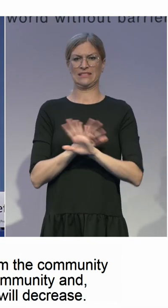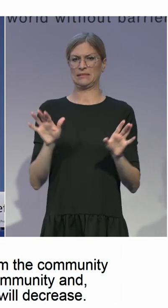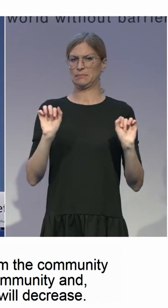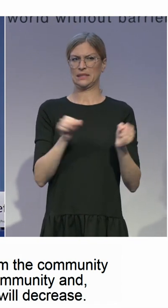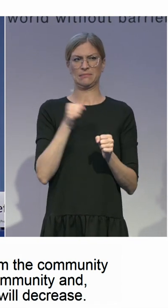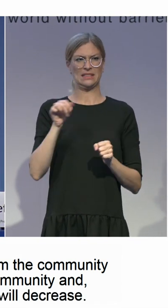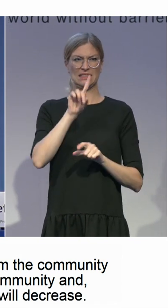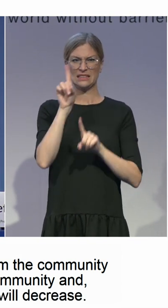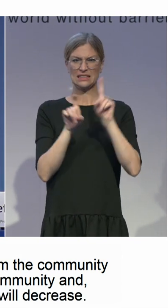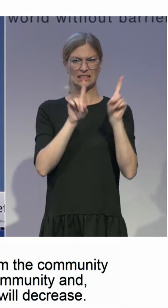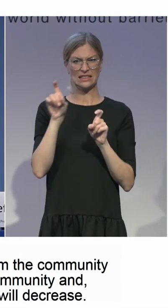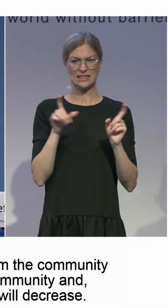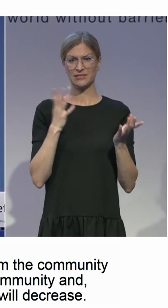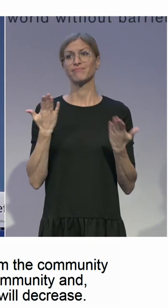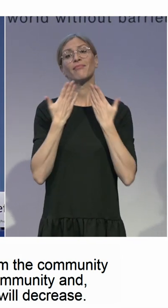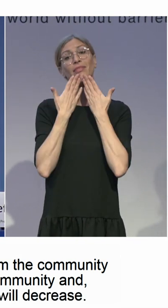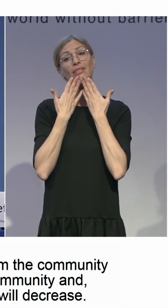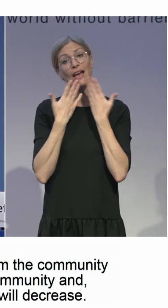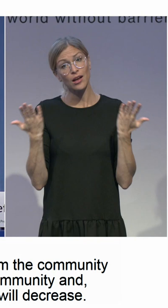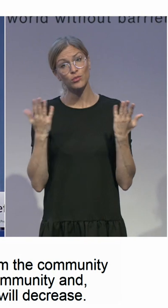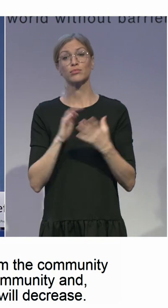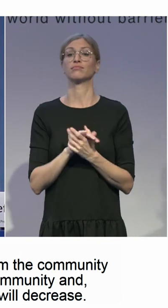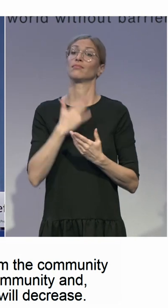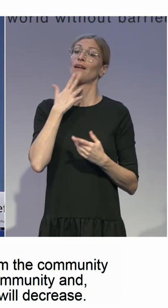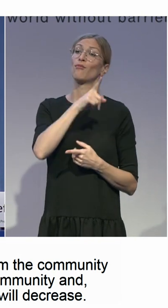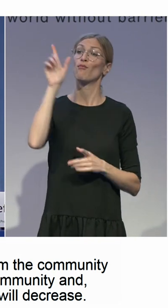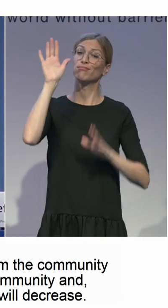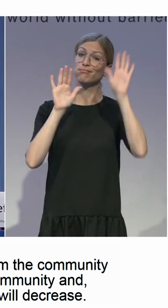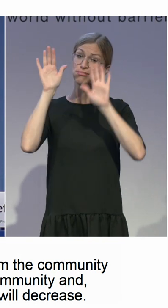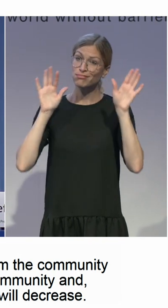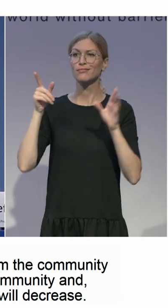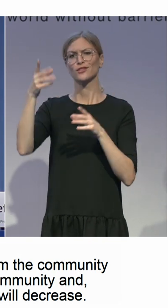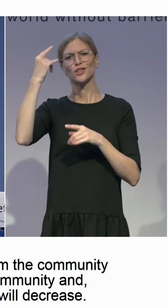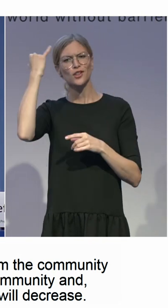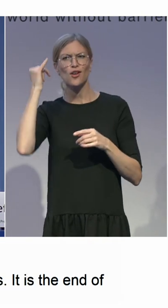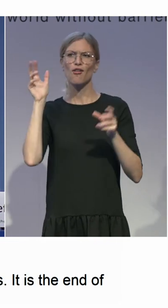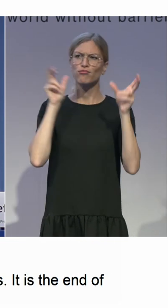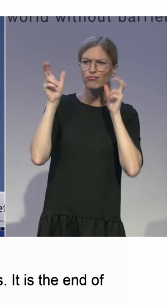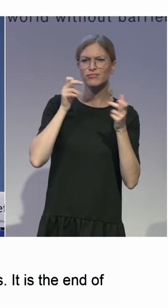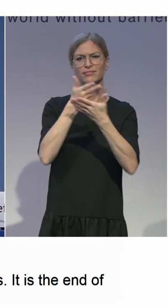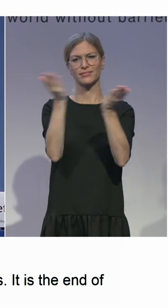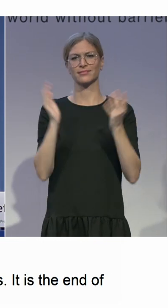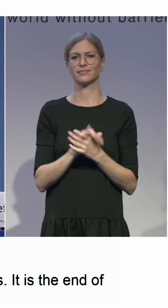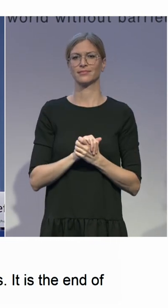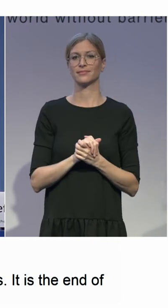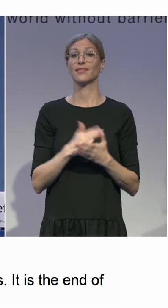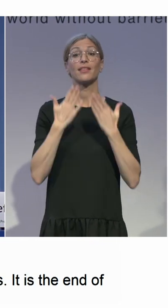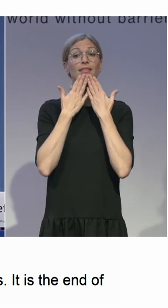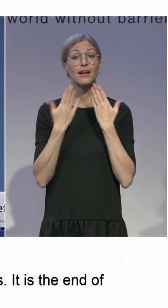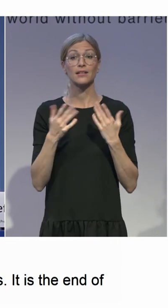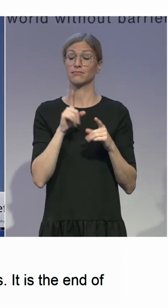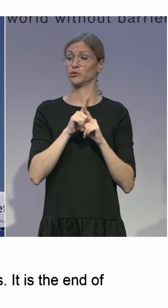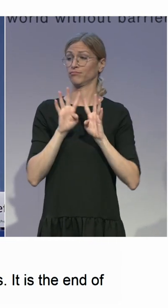thank all of you for joining and contributing to our session. And finally, I would like to thank again all of our speakers